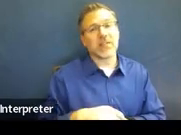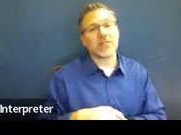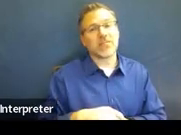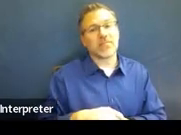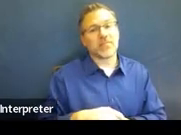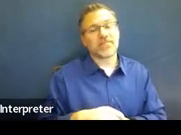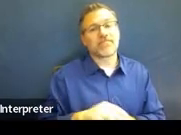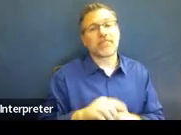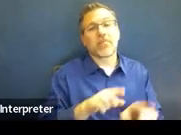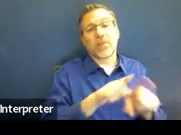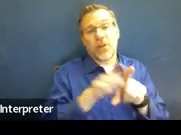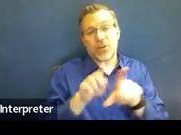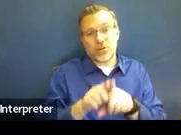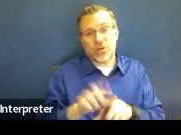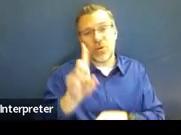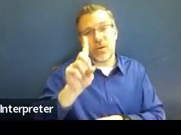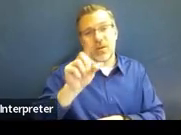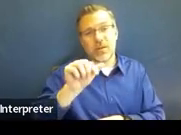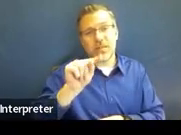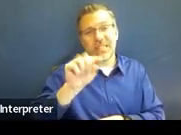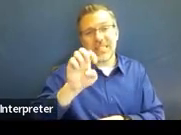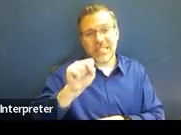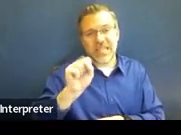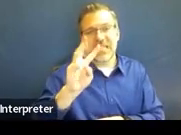the date sent to the parent.